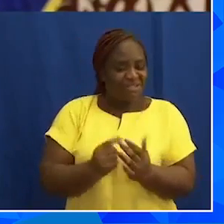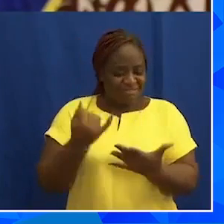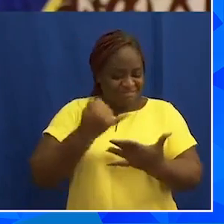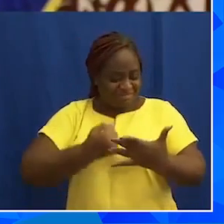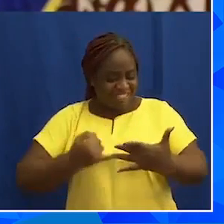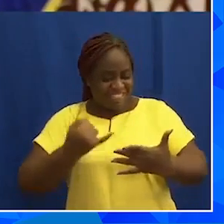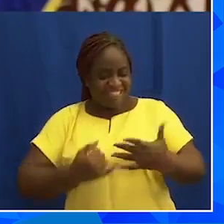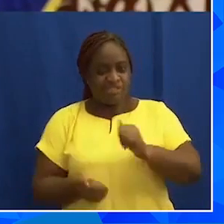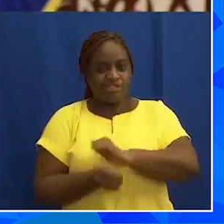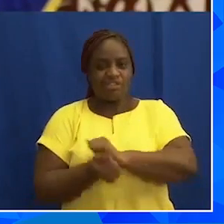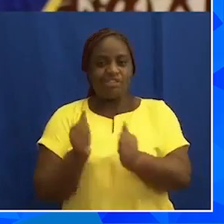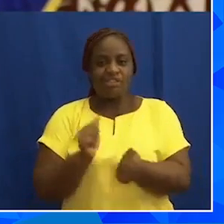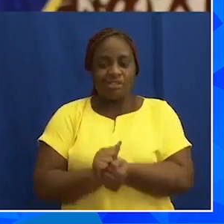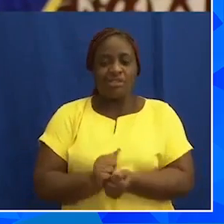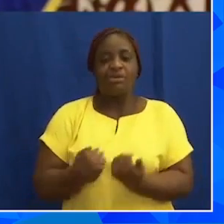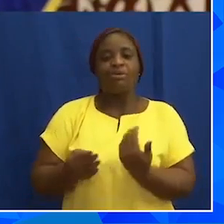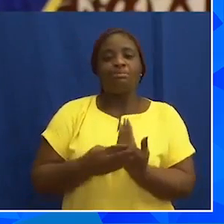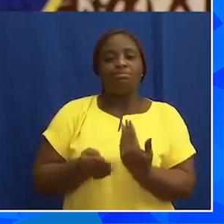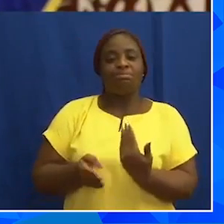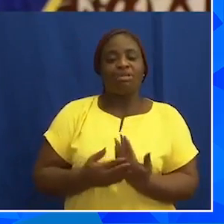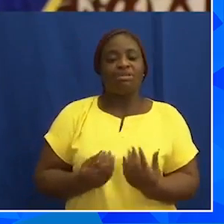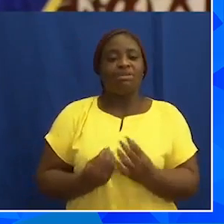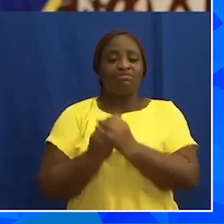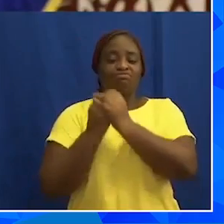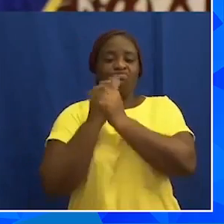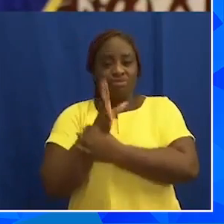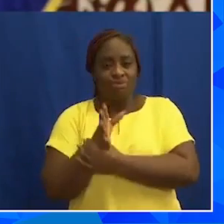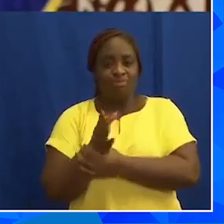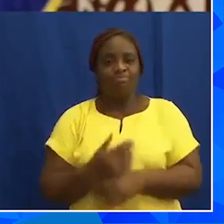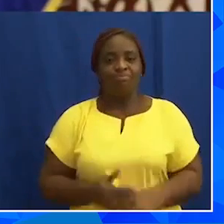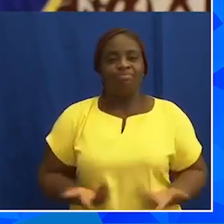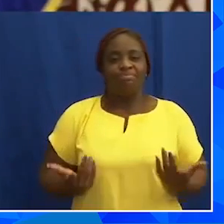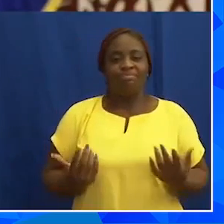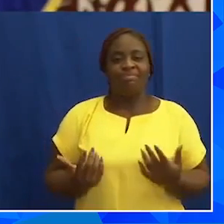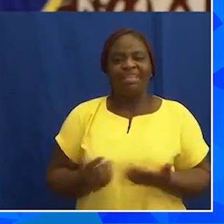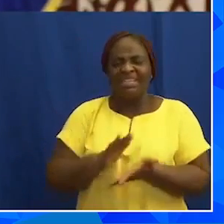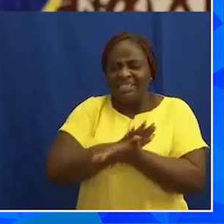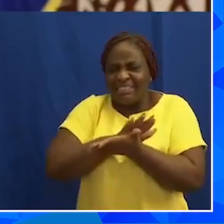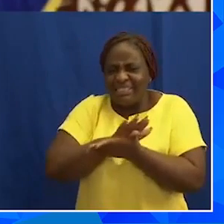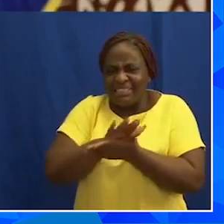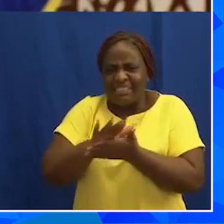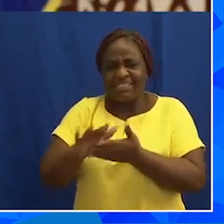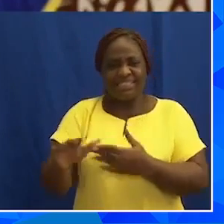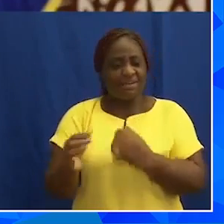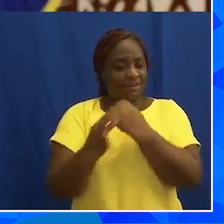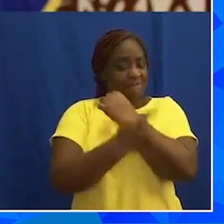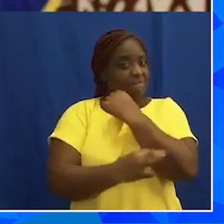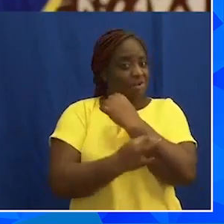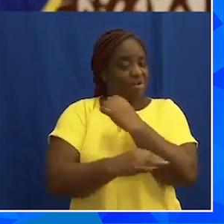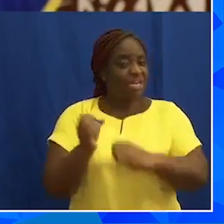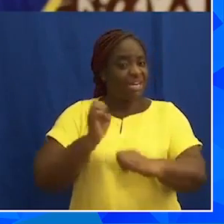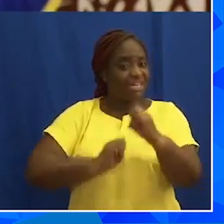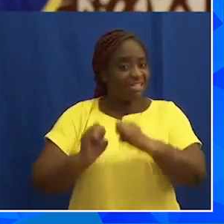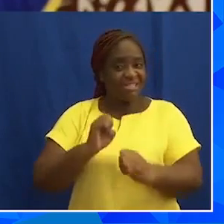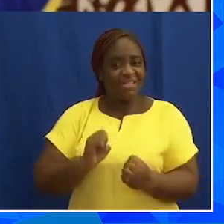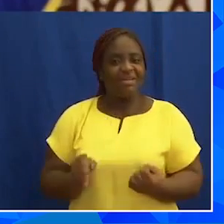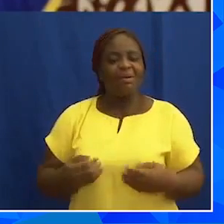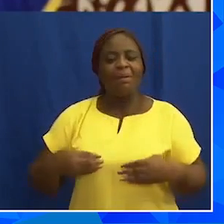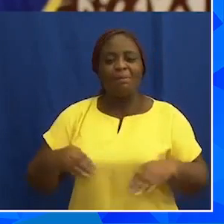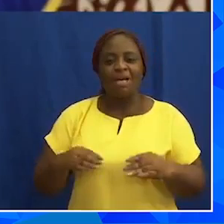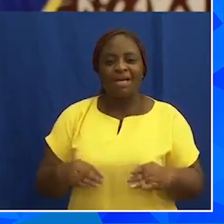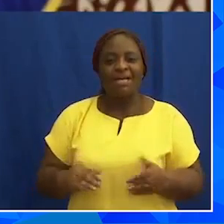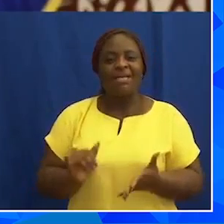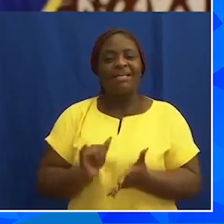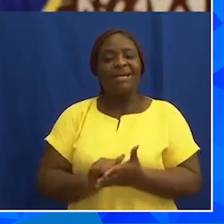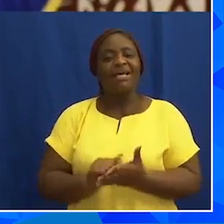change the structure of our balance of payment flows, sanitize the foreign exchange market to ensure that the banks and Forex